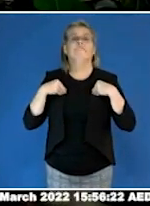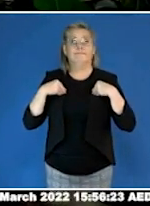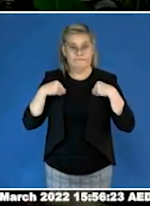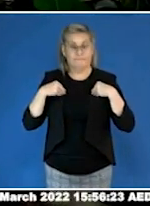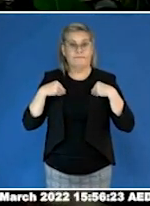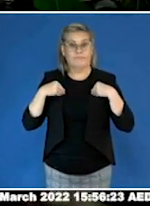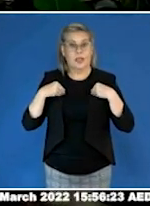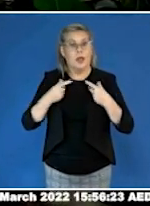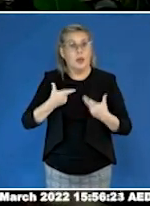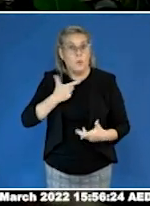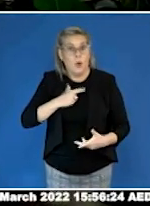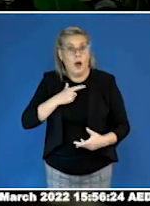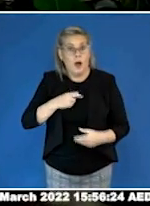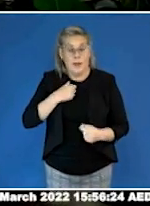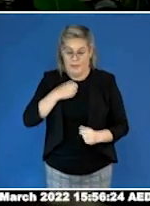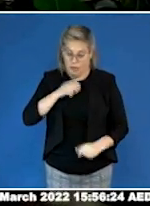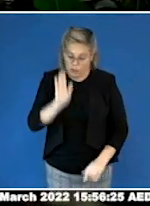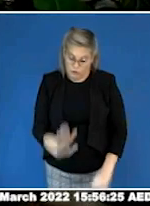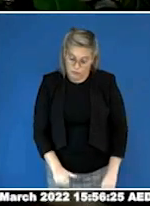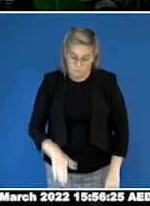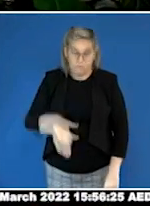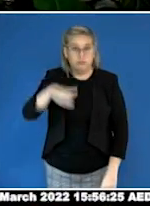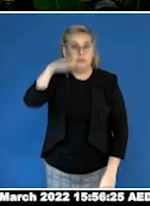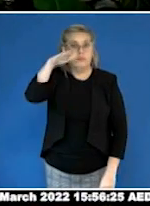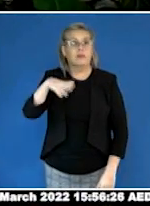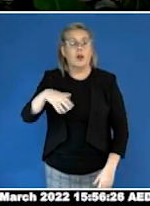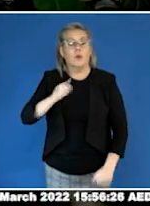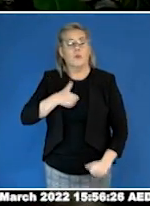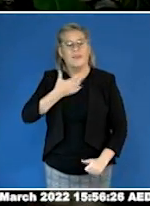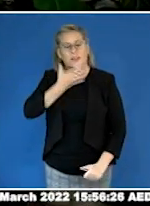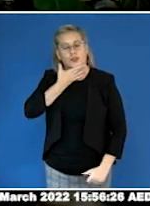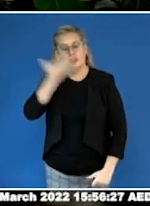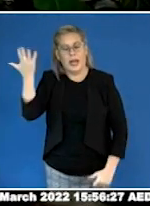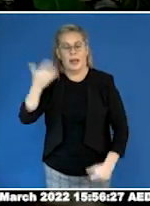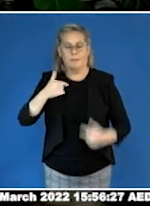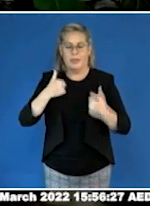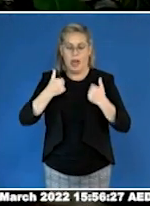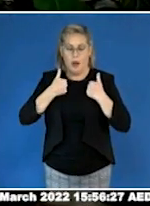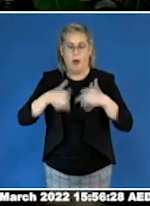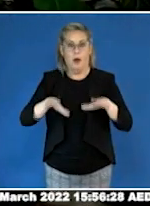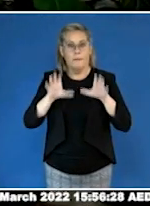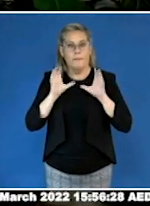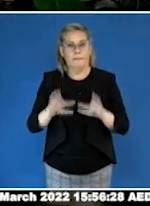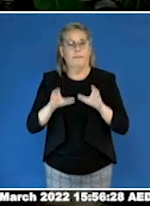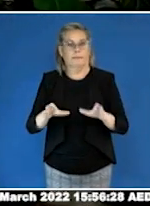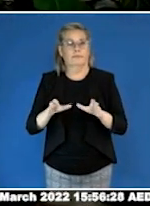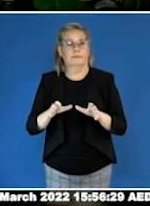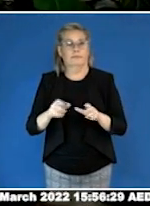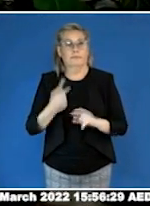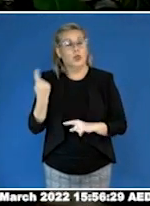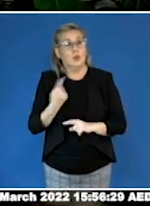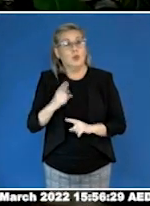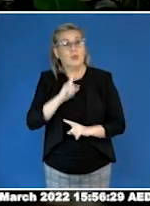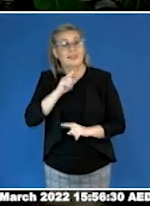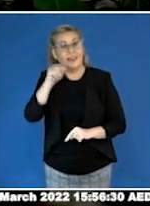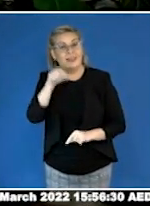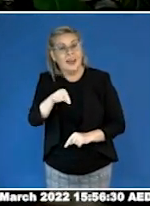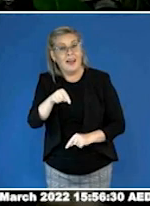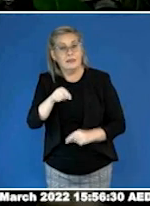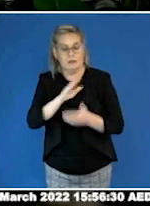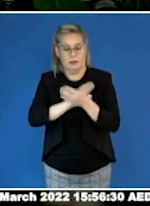a yellow lady bugs ambassador and autistic woman. Worth. It's such a powerful word.